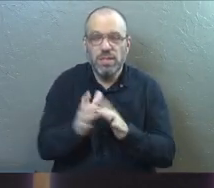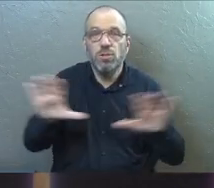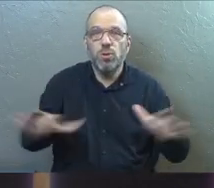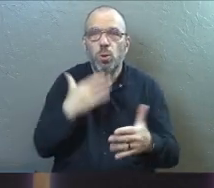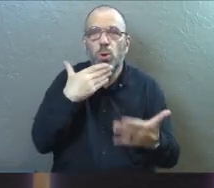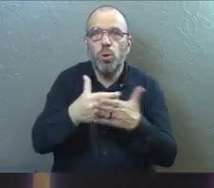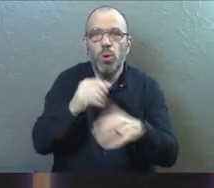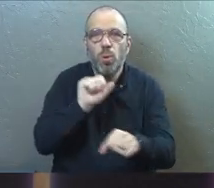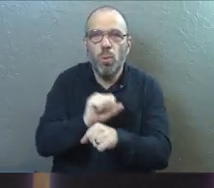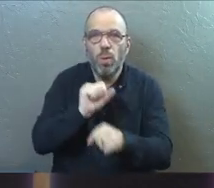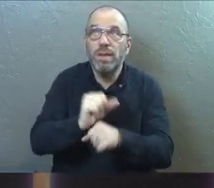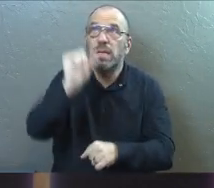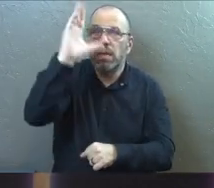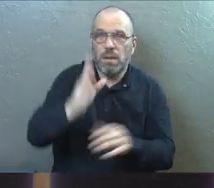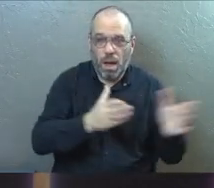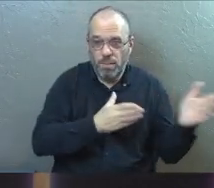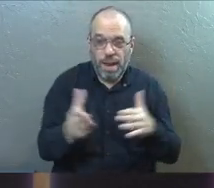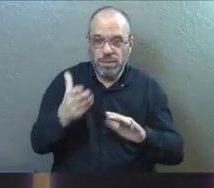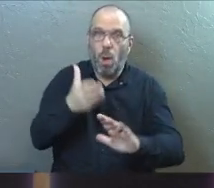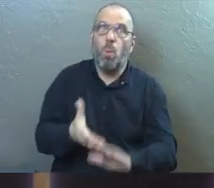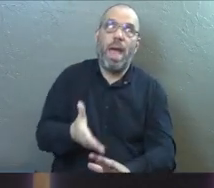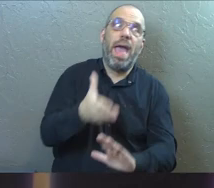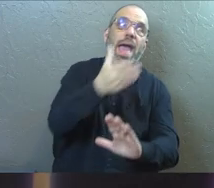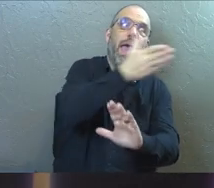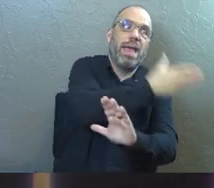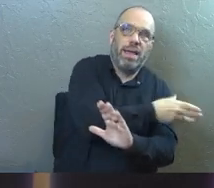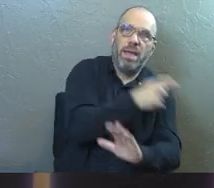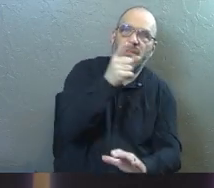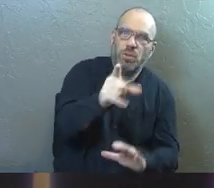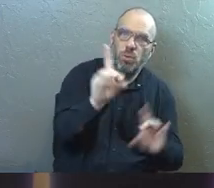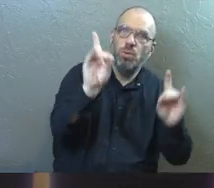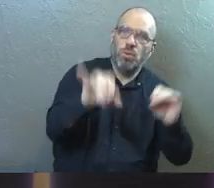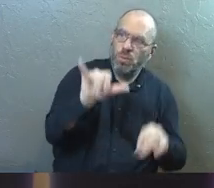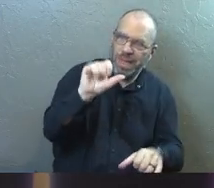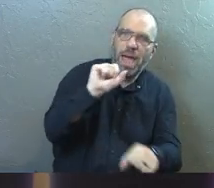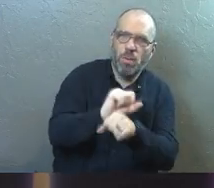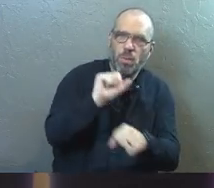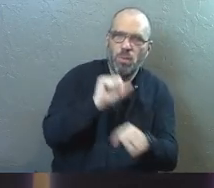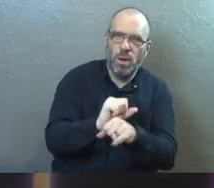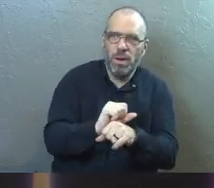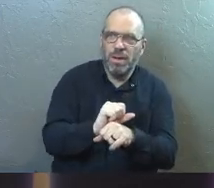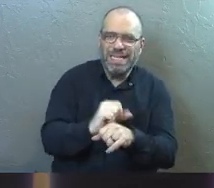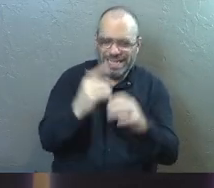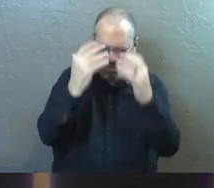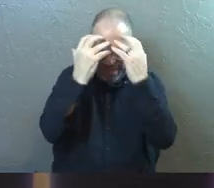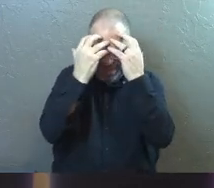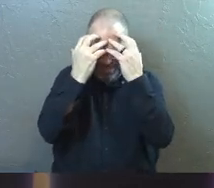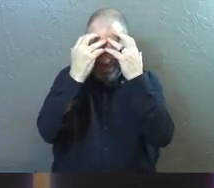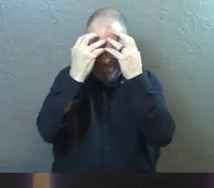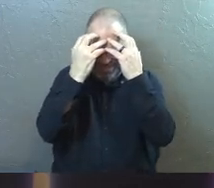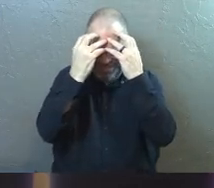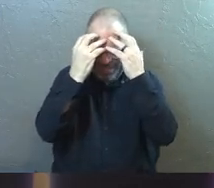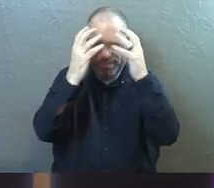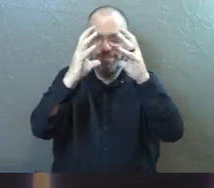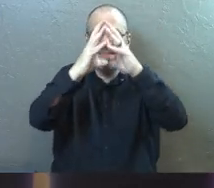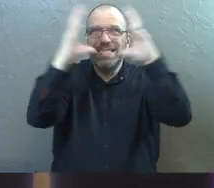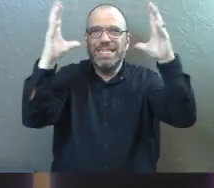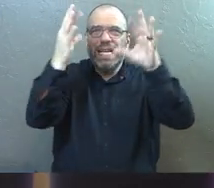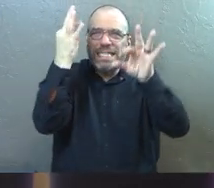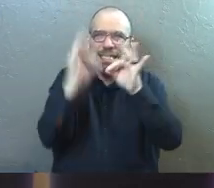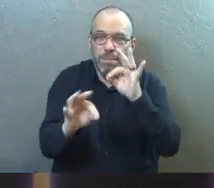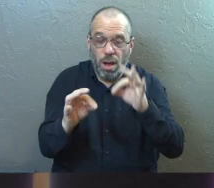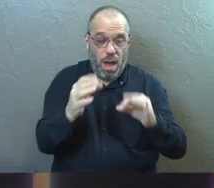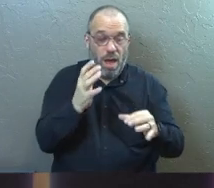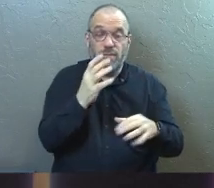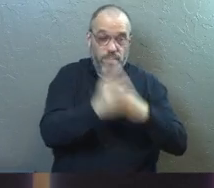works. Which God prepared in advance for you to do. Break down that idea really quick. That means